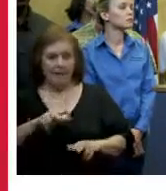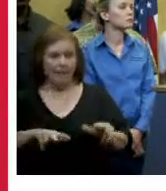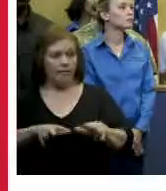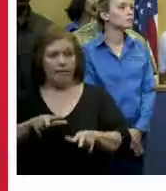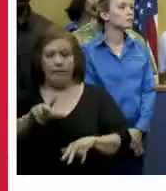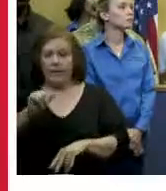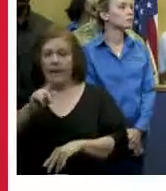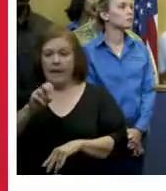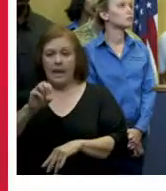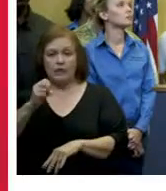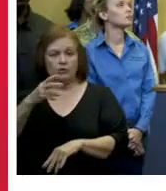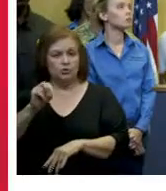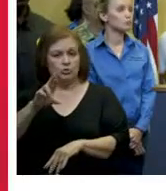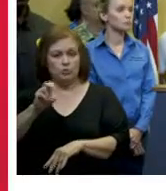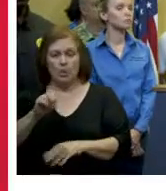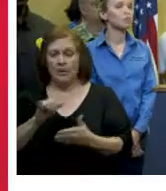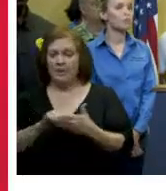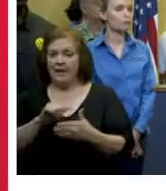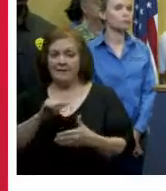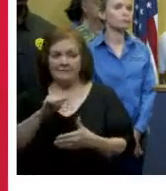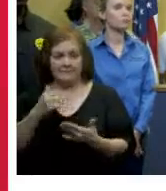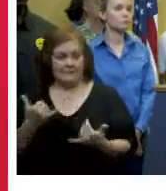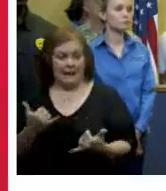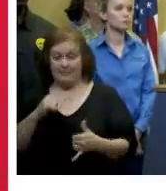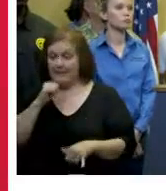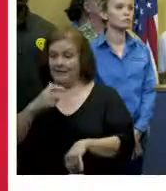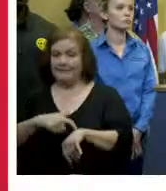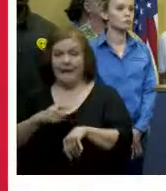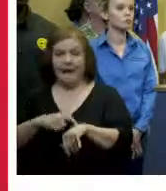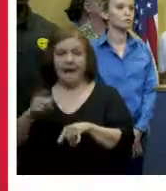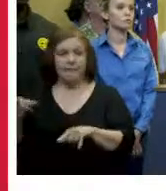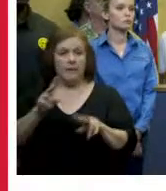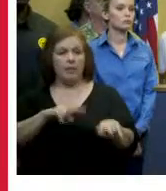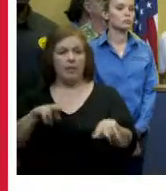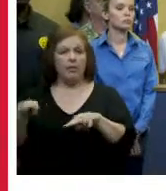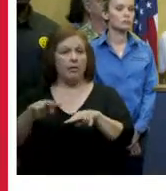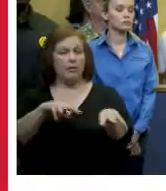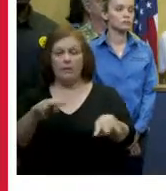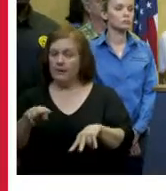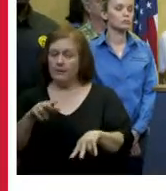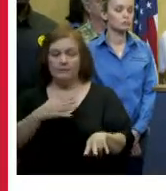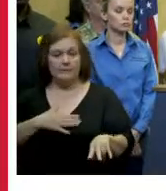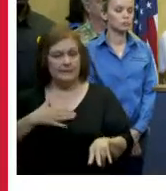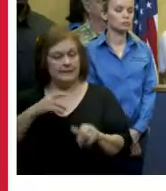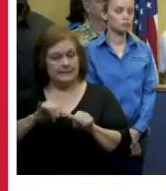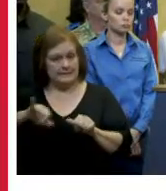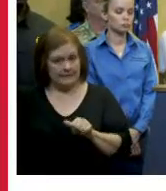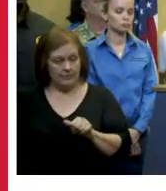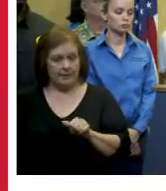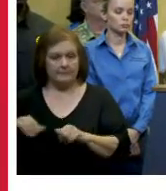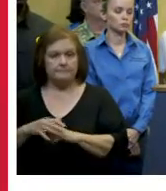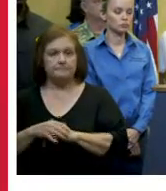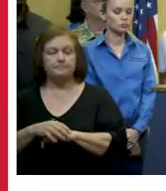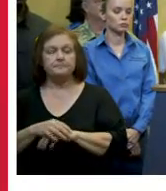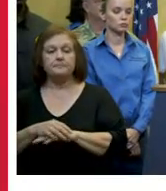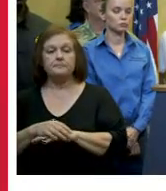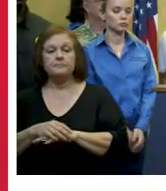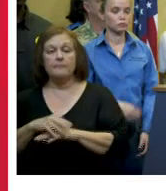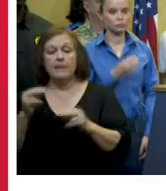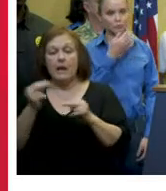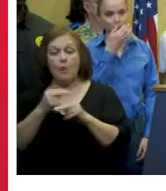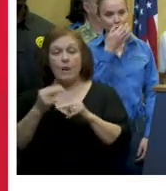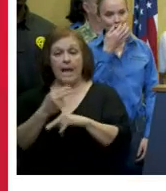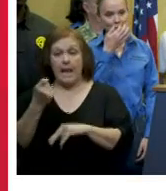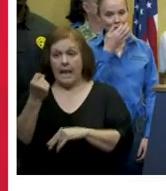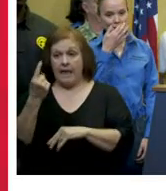water out there it's not a time for sightseeing so please allow us to do our job and keep that area safe we are closing highway